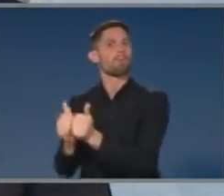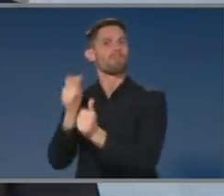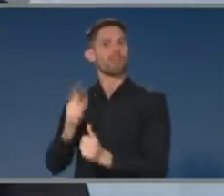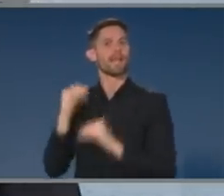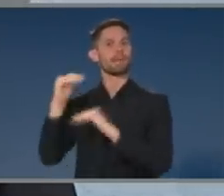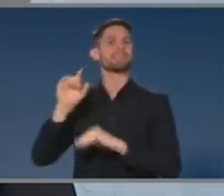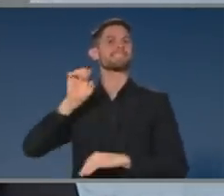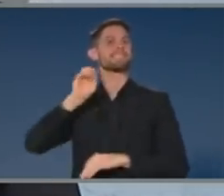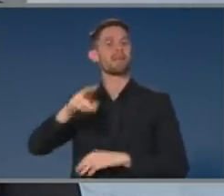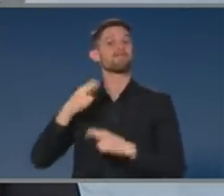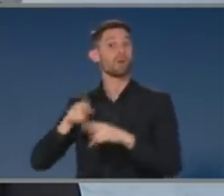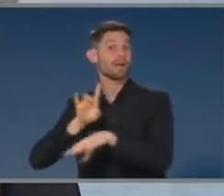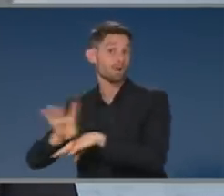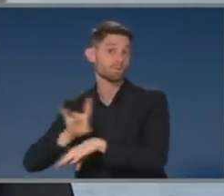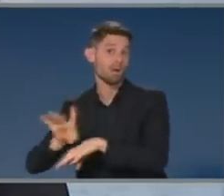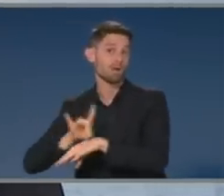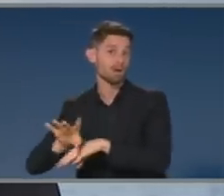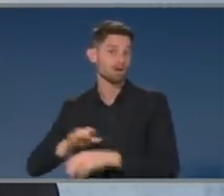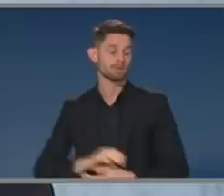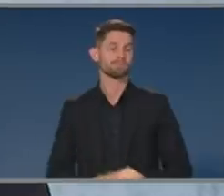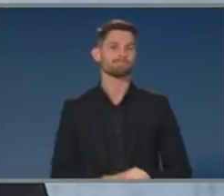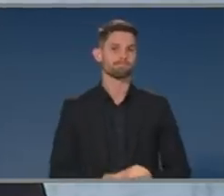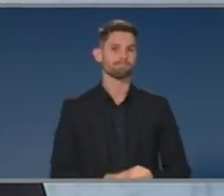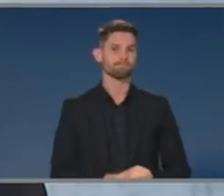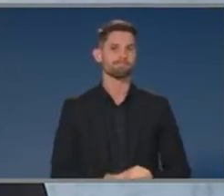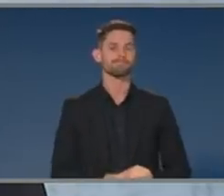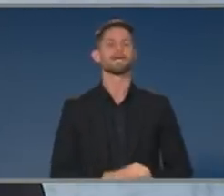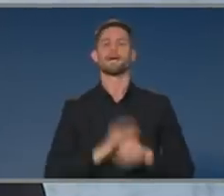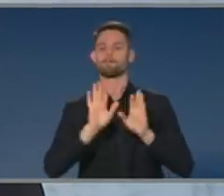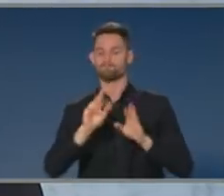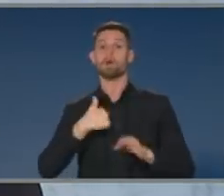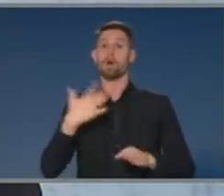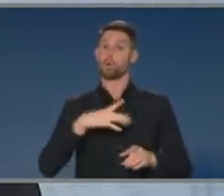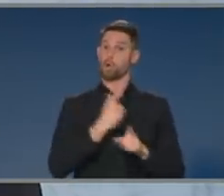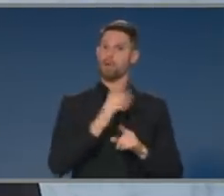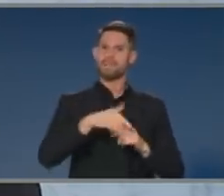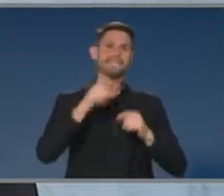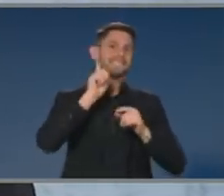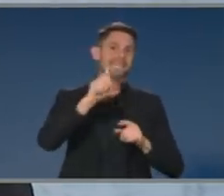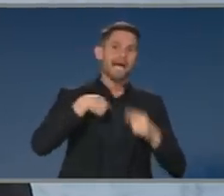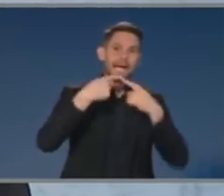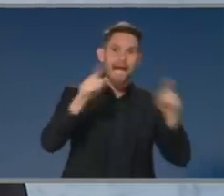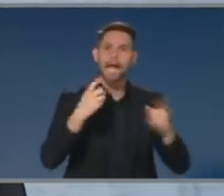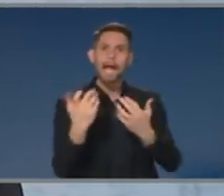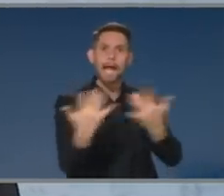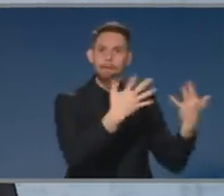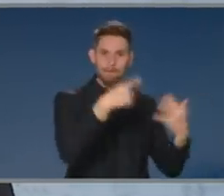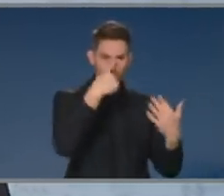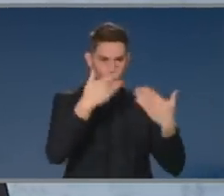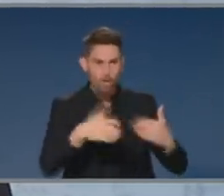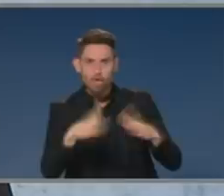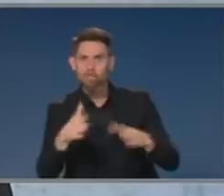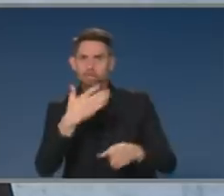conversation. I would stress, particularly with the impact of the unemployment statistics we saw yesterday, we're very conscious that that